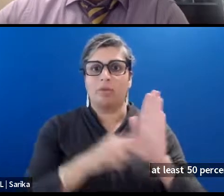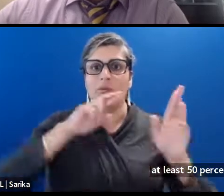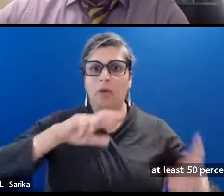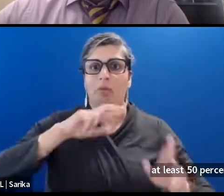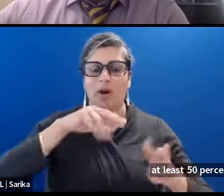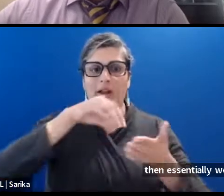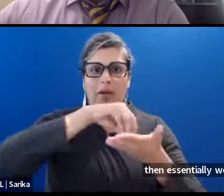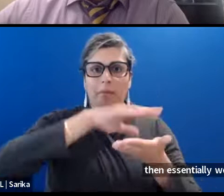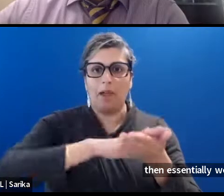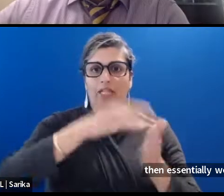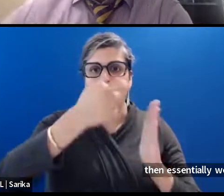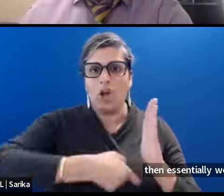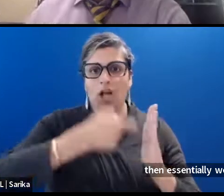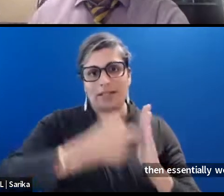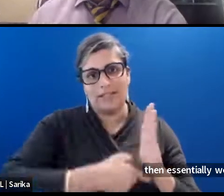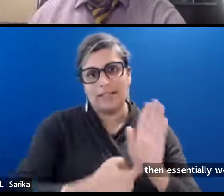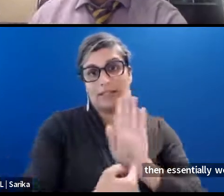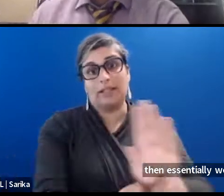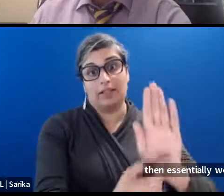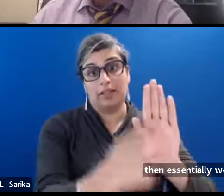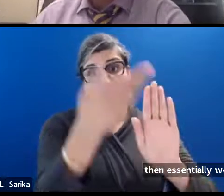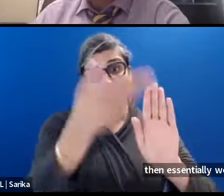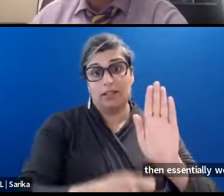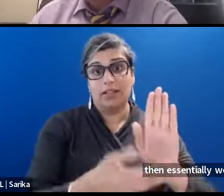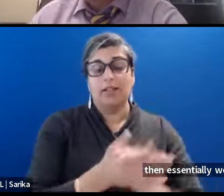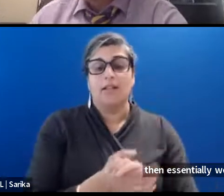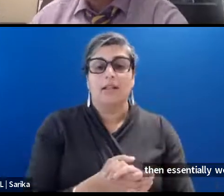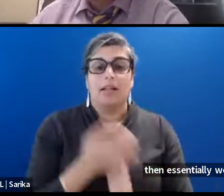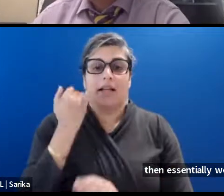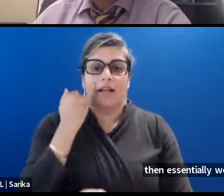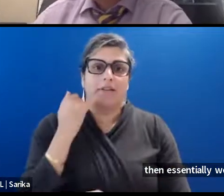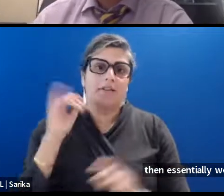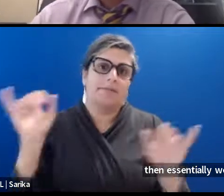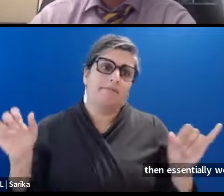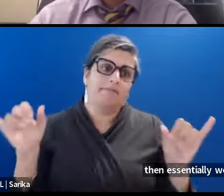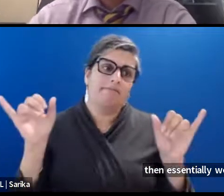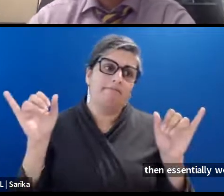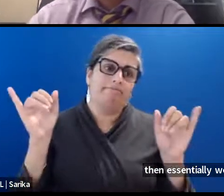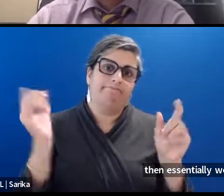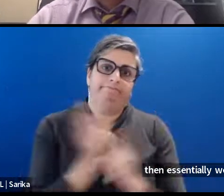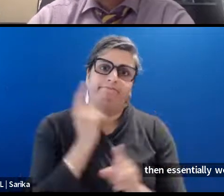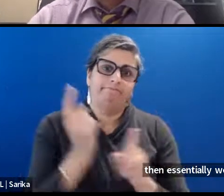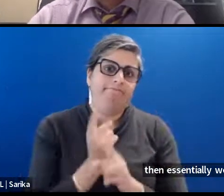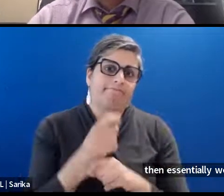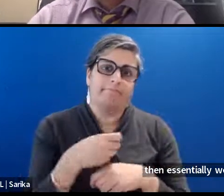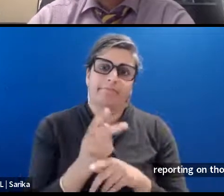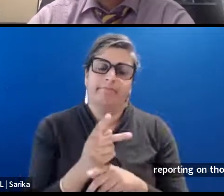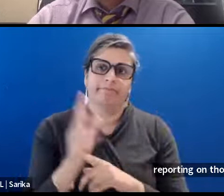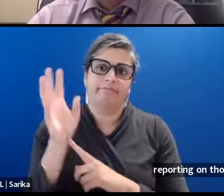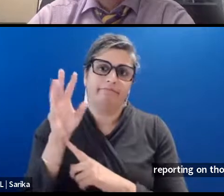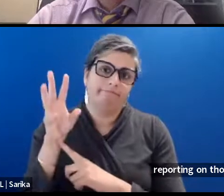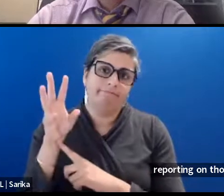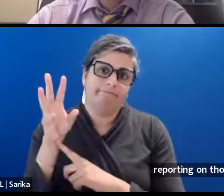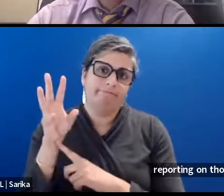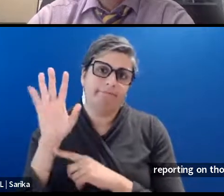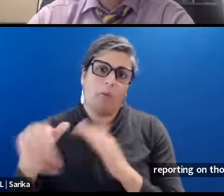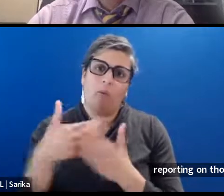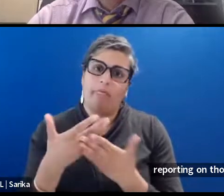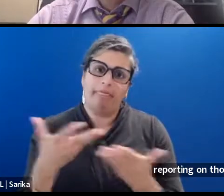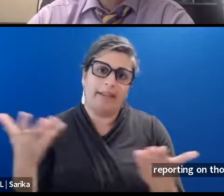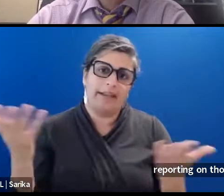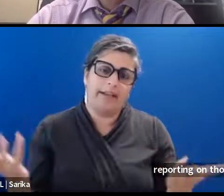those costs. Whereas if, you know, if it's a standard, you know, production that say shoots it in, in, in their entirety here,